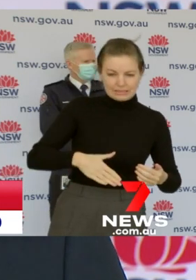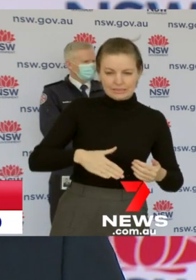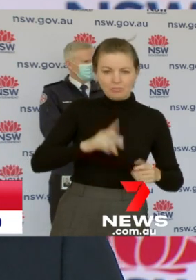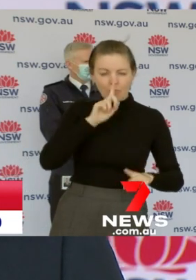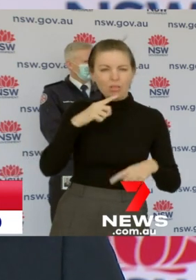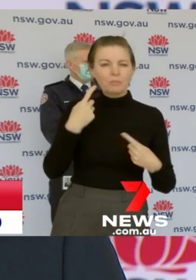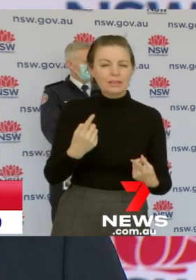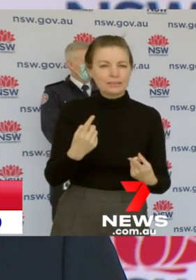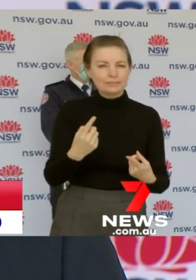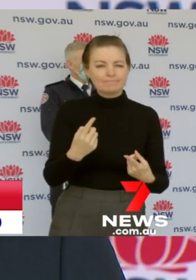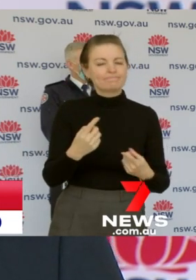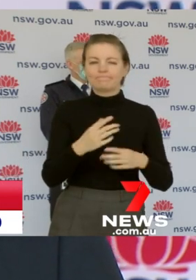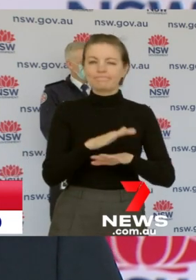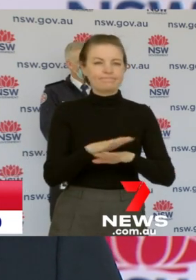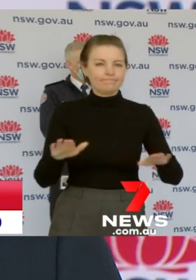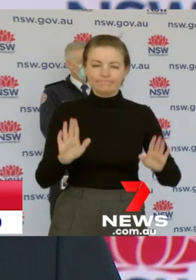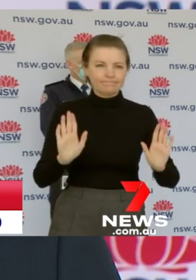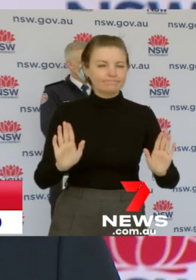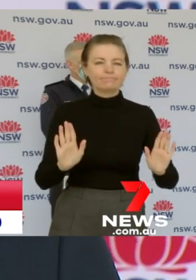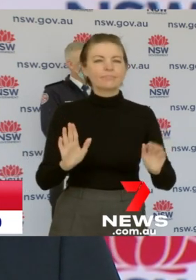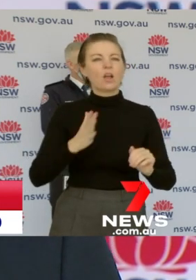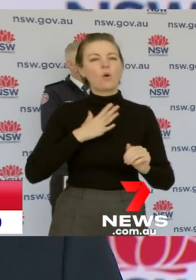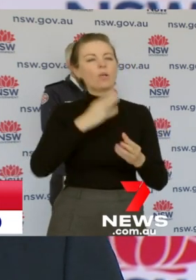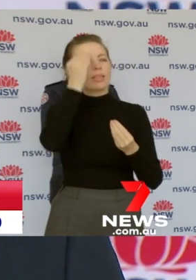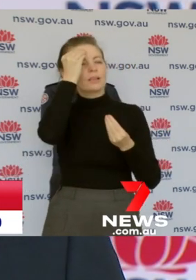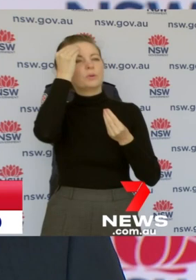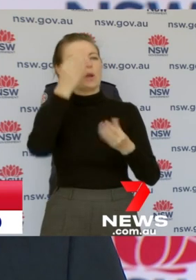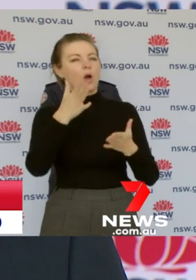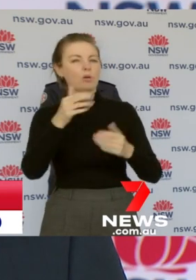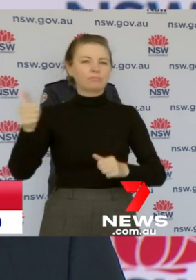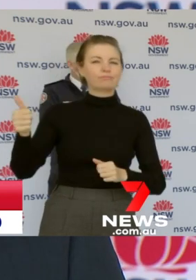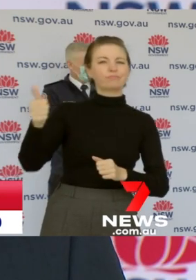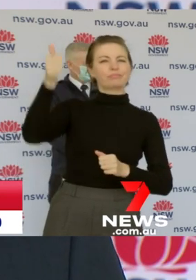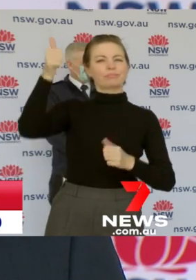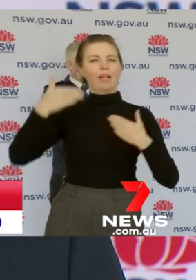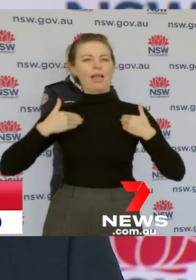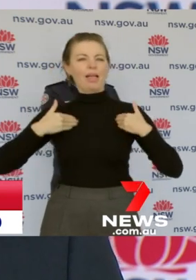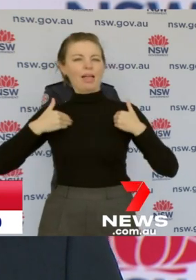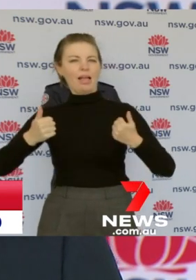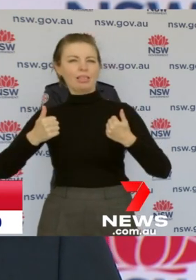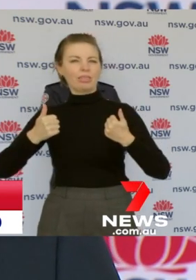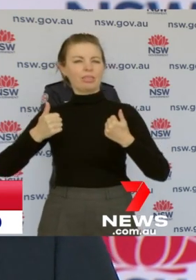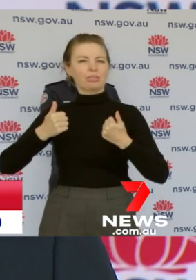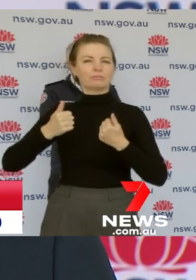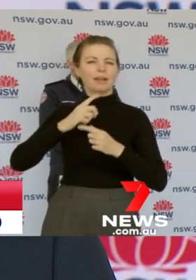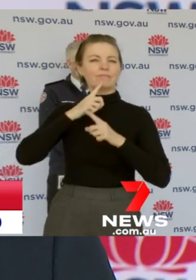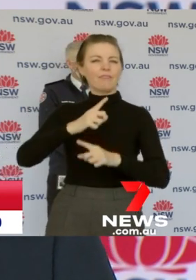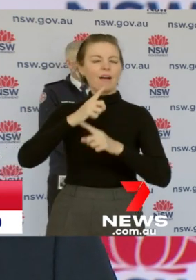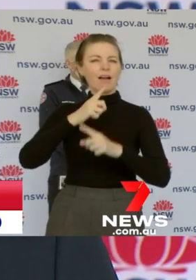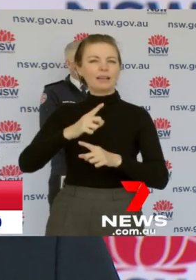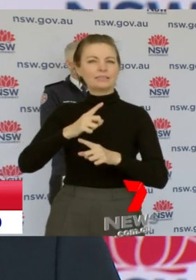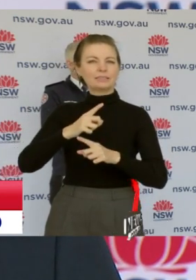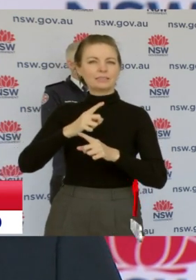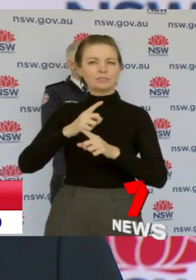health advisory service in Australia has confirmed absolutely that there is no